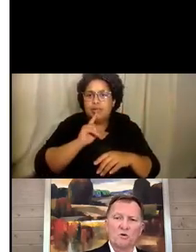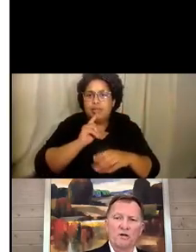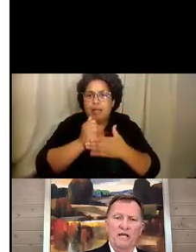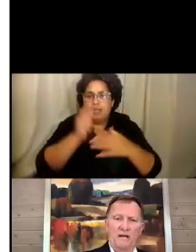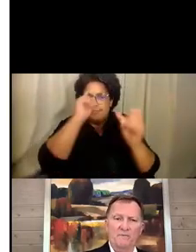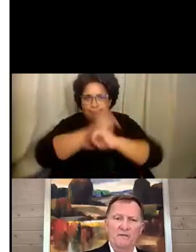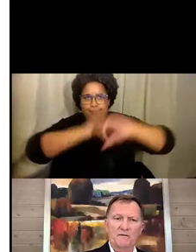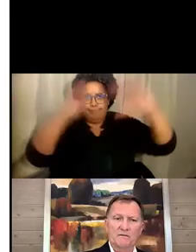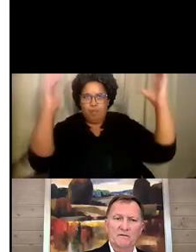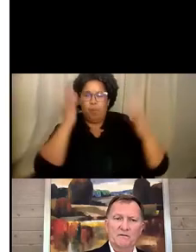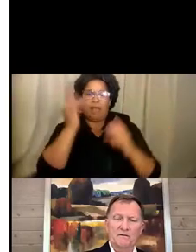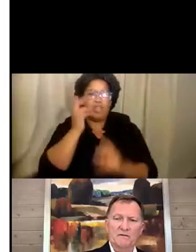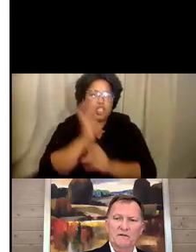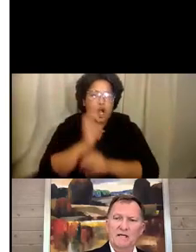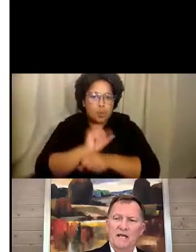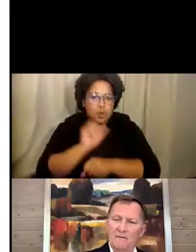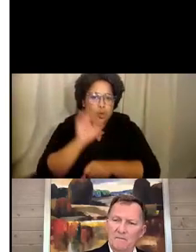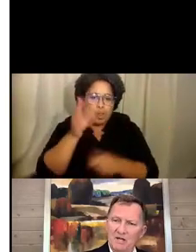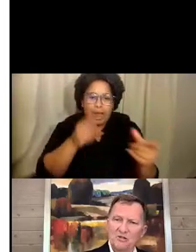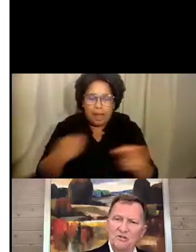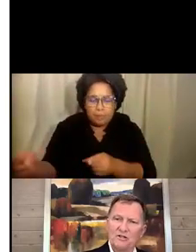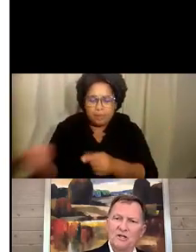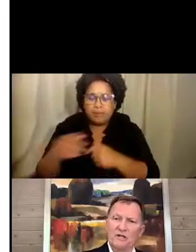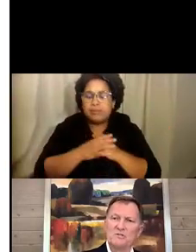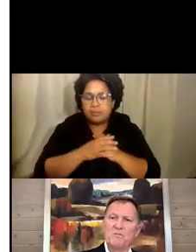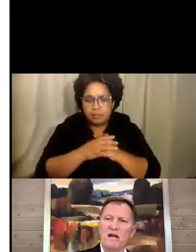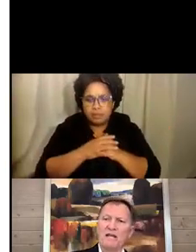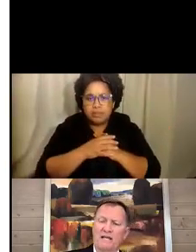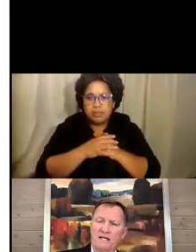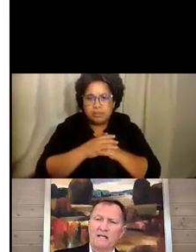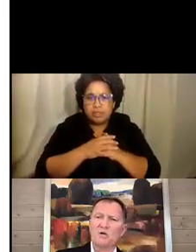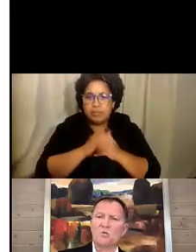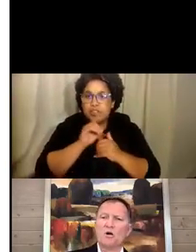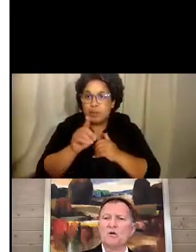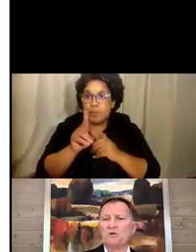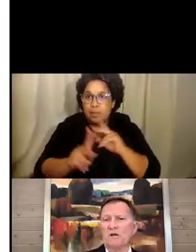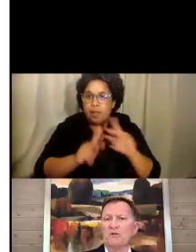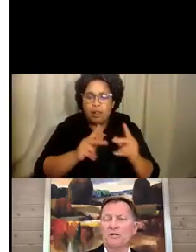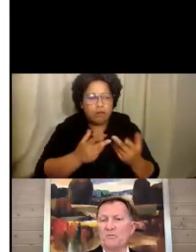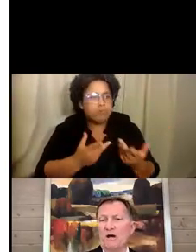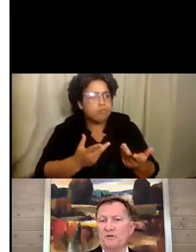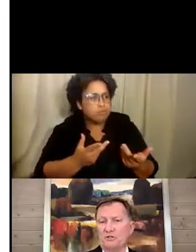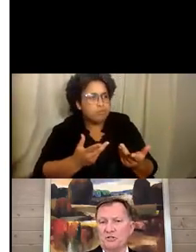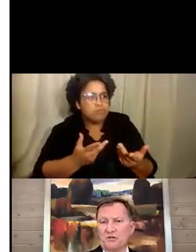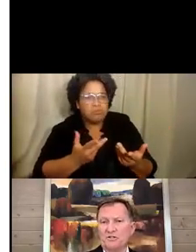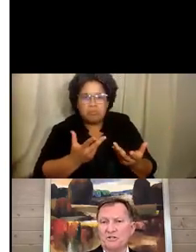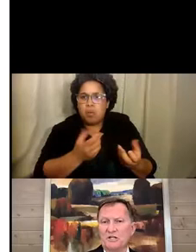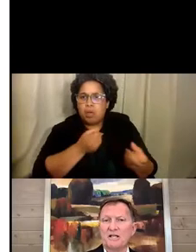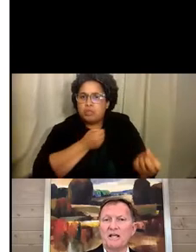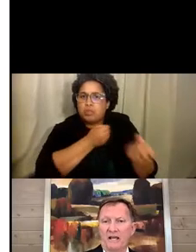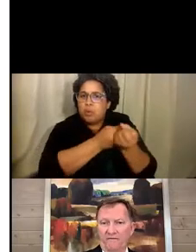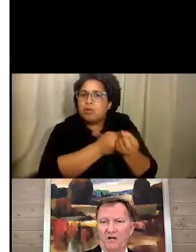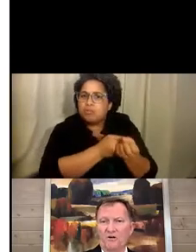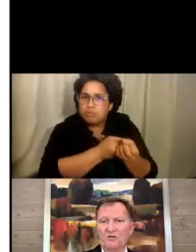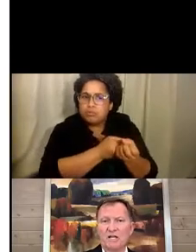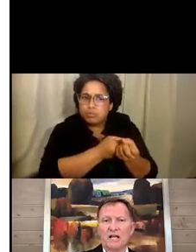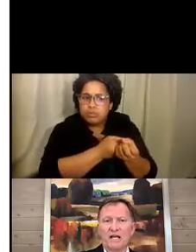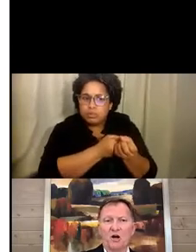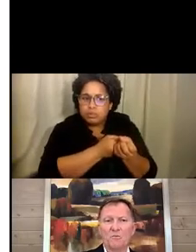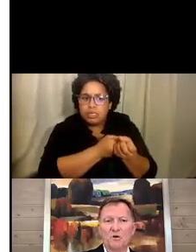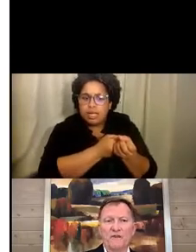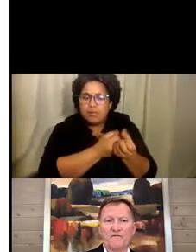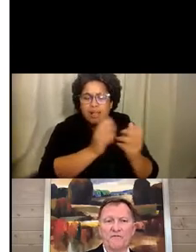work is going to happen. And make sure that there is buy-in in working with people to hear about their concerns and fears